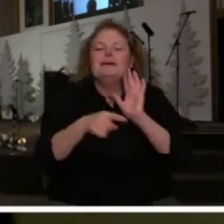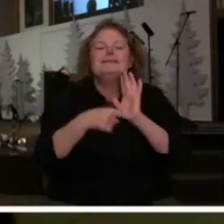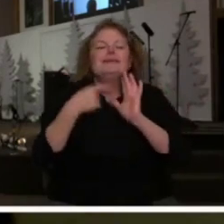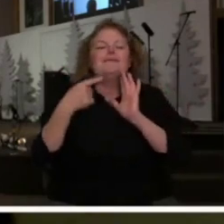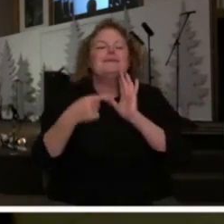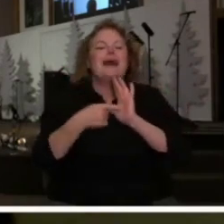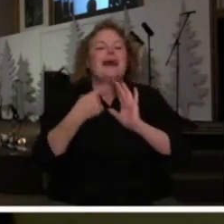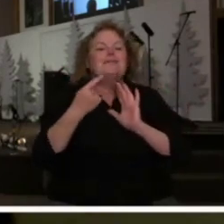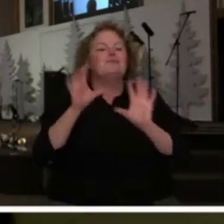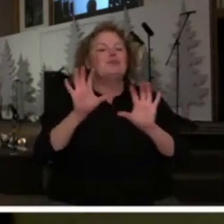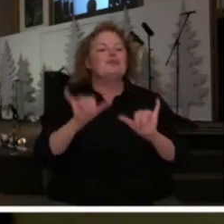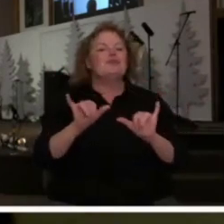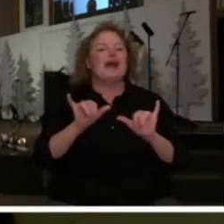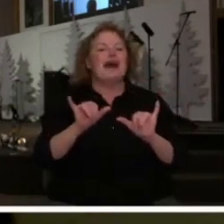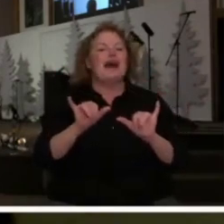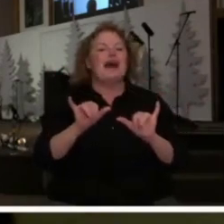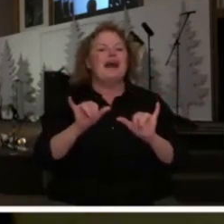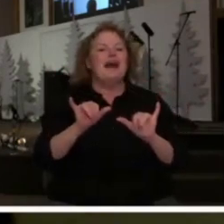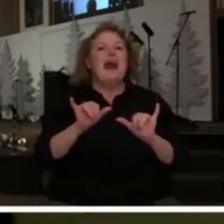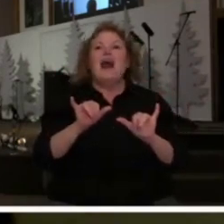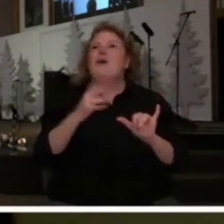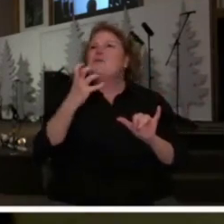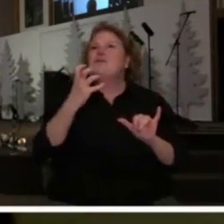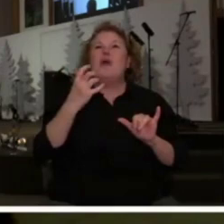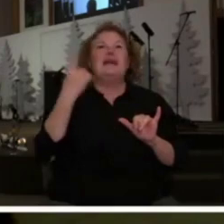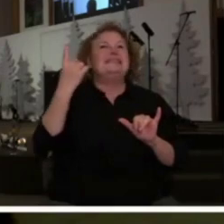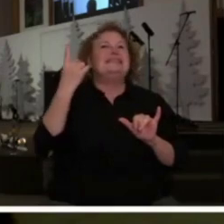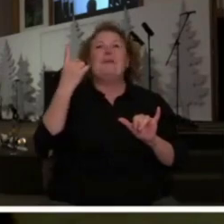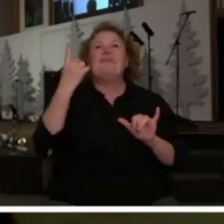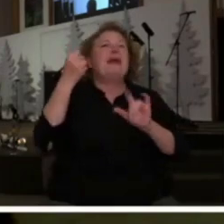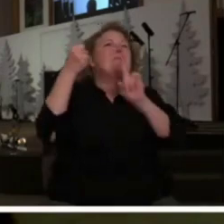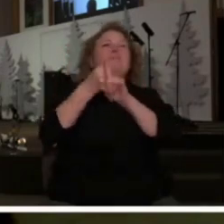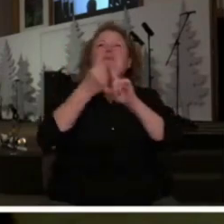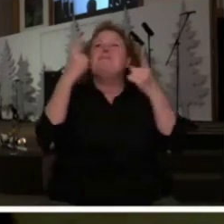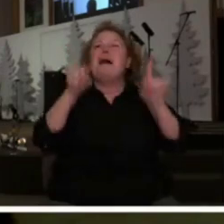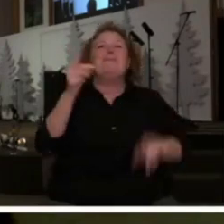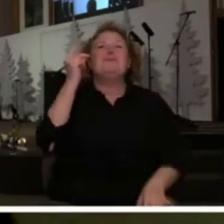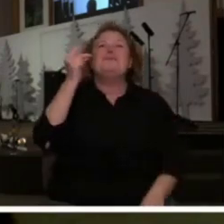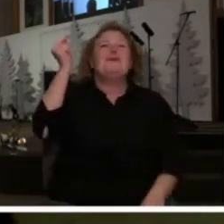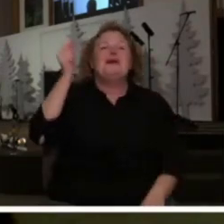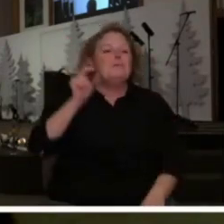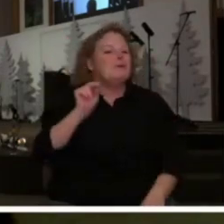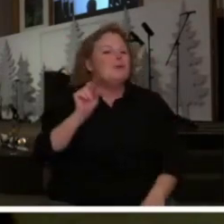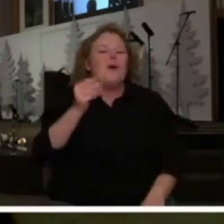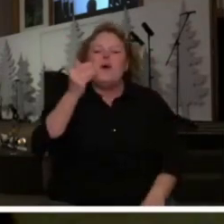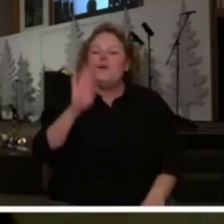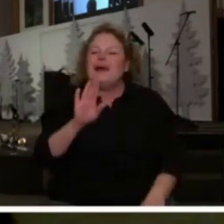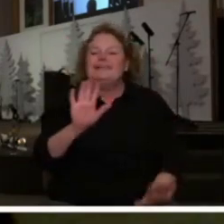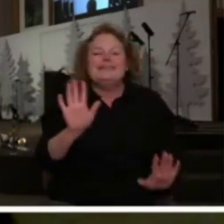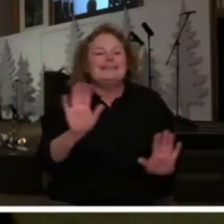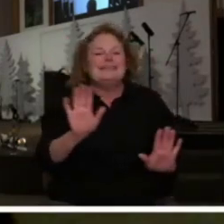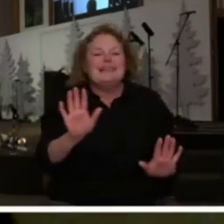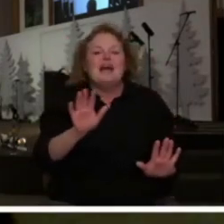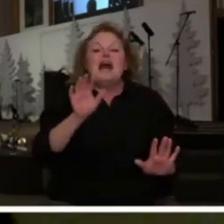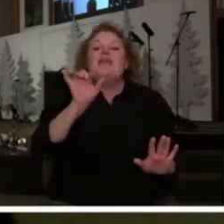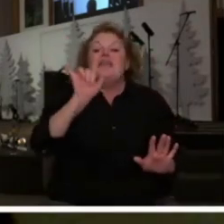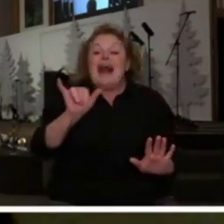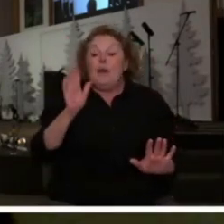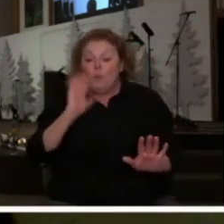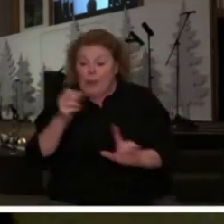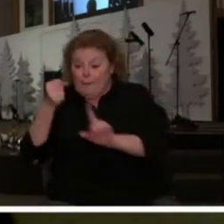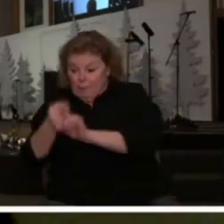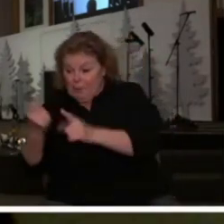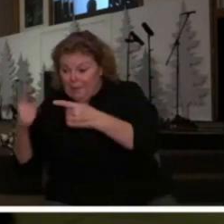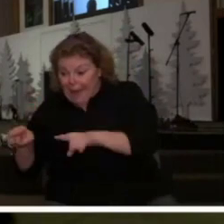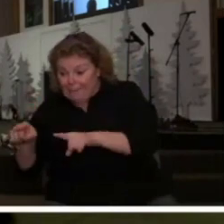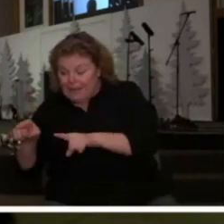do that we are praying hoping for a suddenly that comes without a prayer life and the Lord is saying suddenly's happen when you have